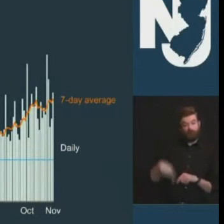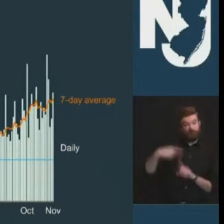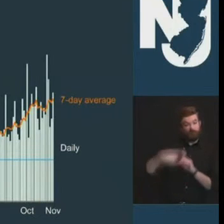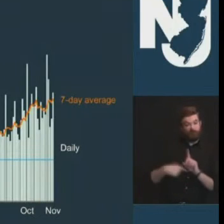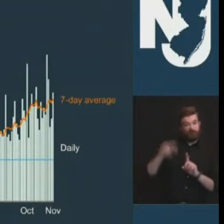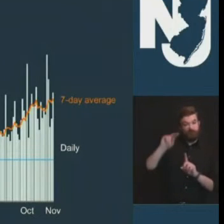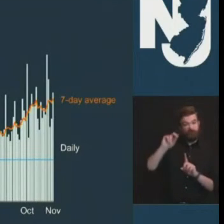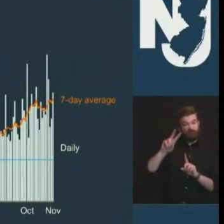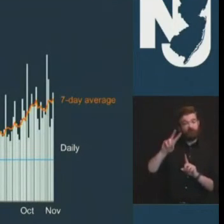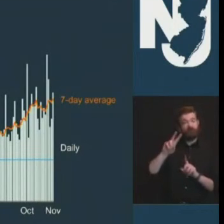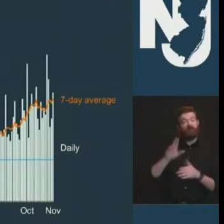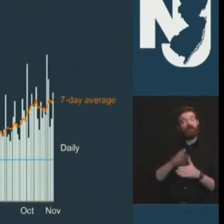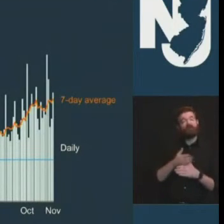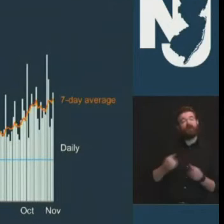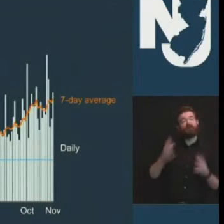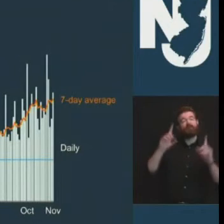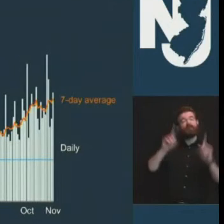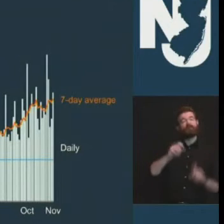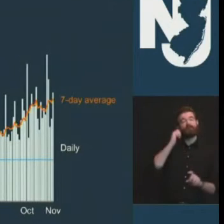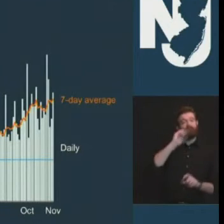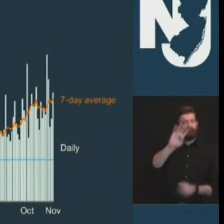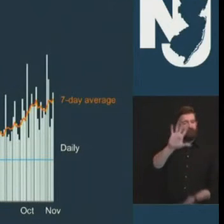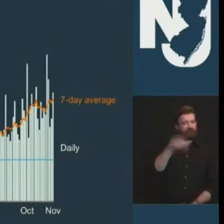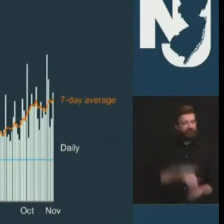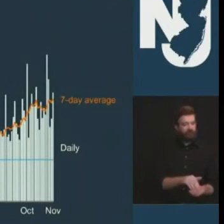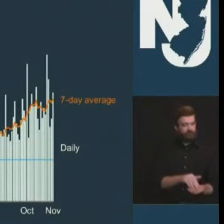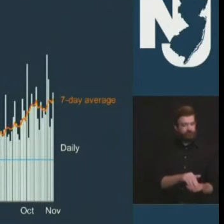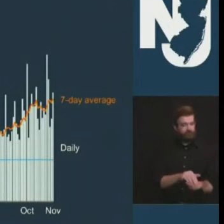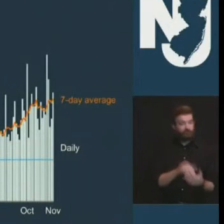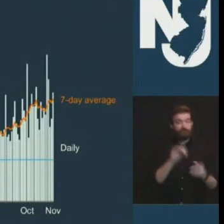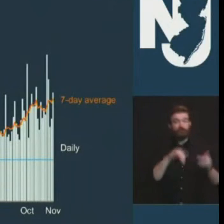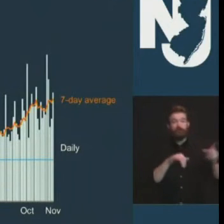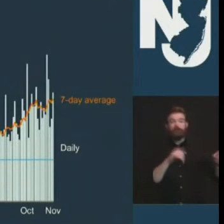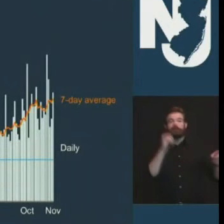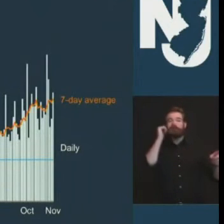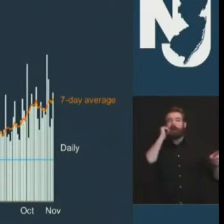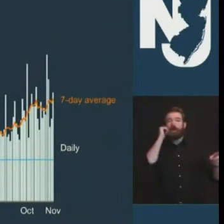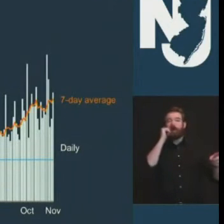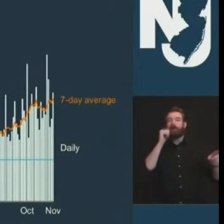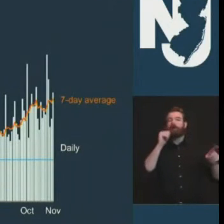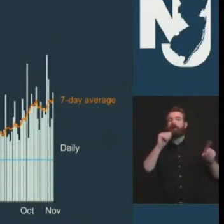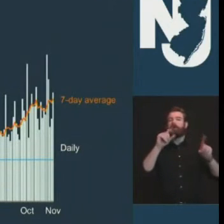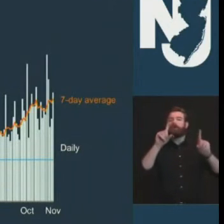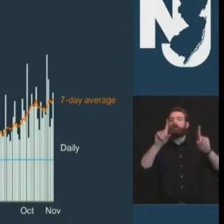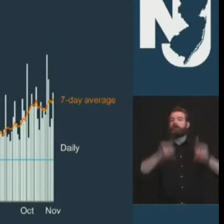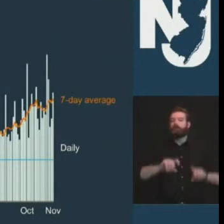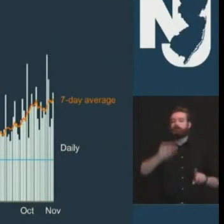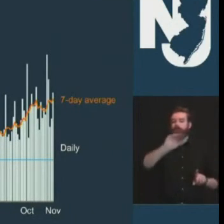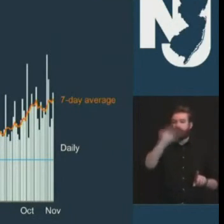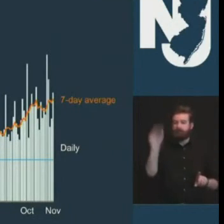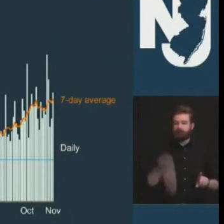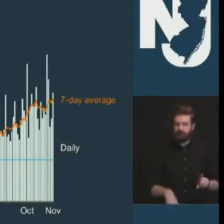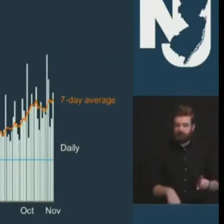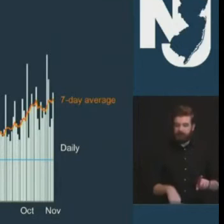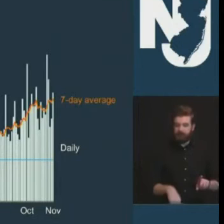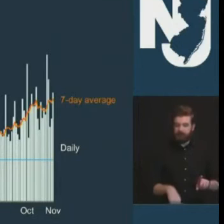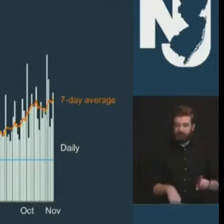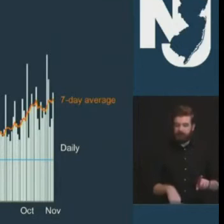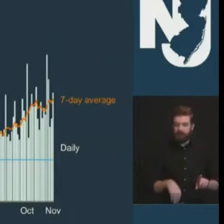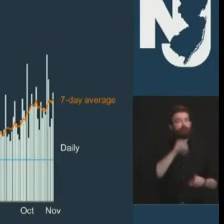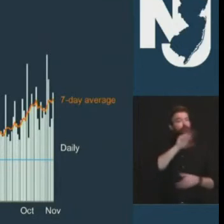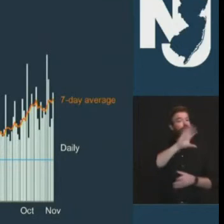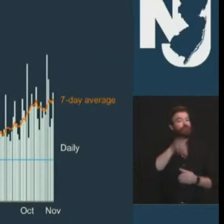and remember these are just the pcr tests this data does not include antigen rapid test results on this chart